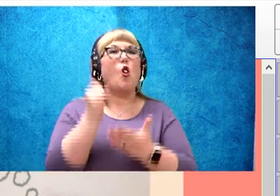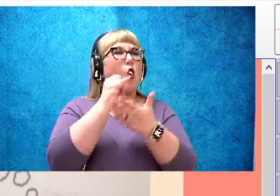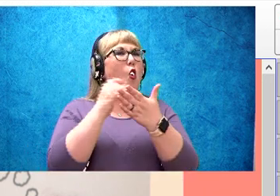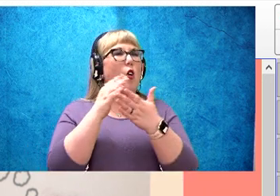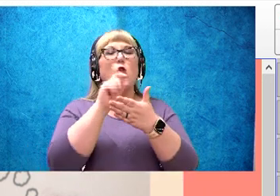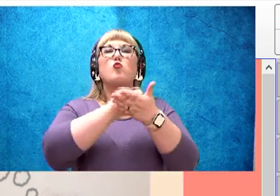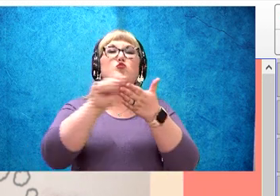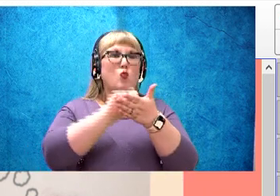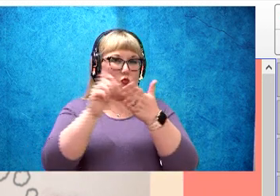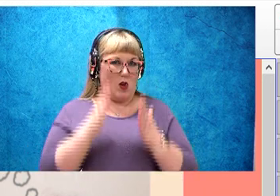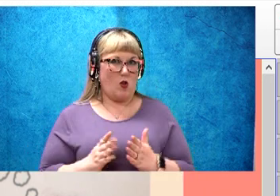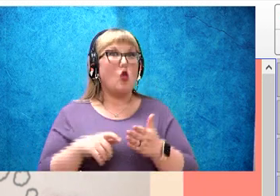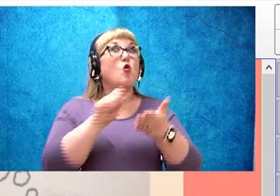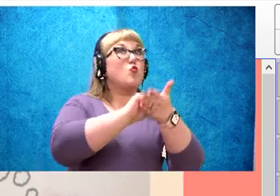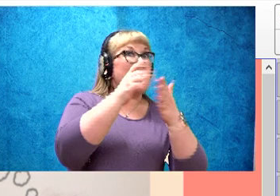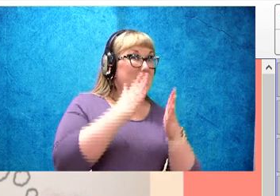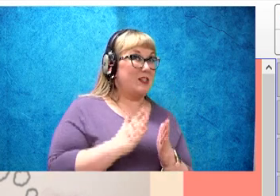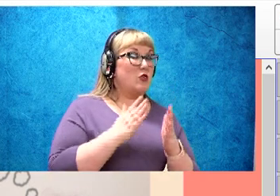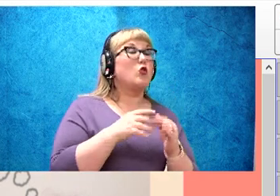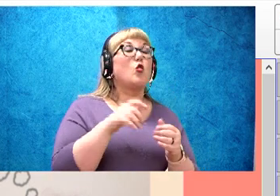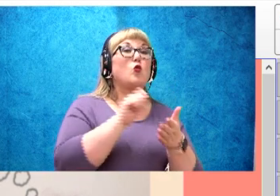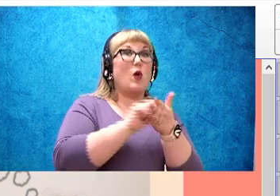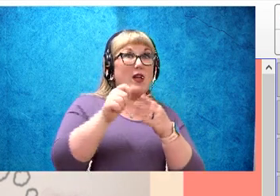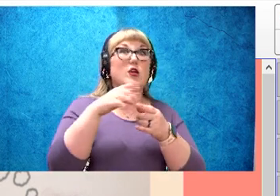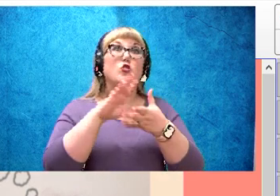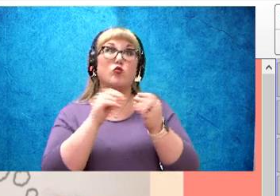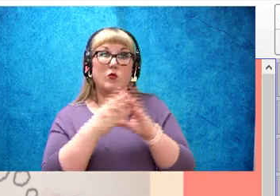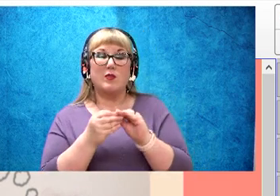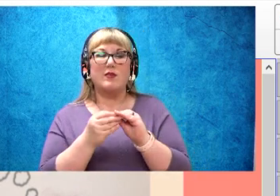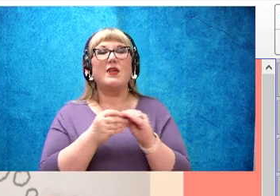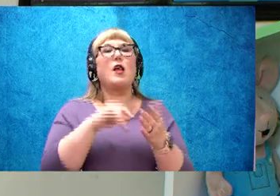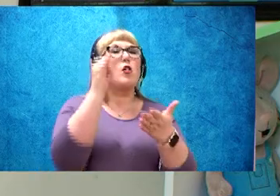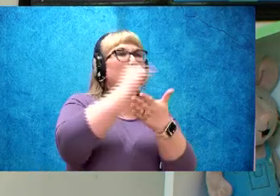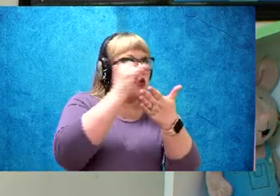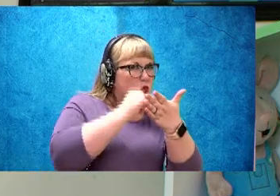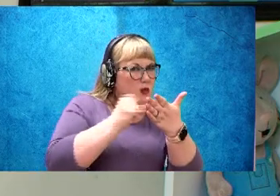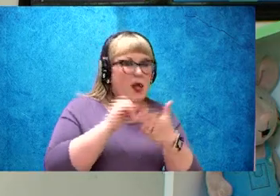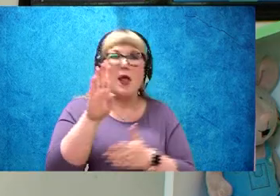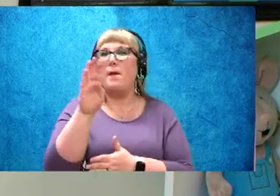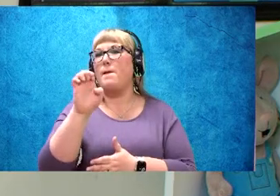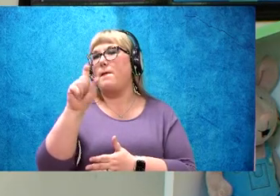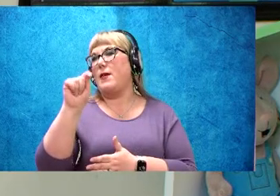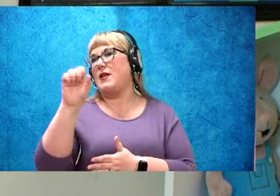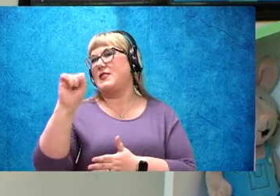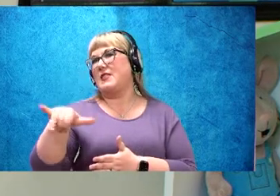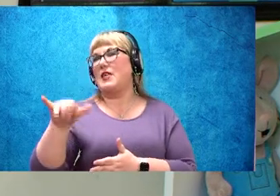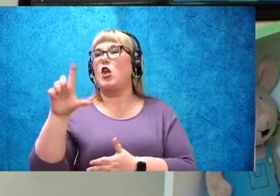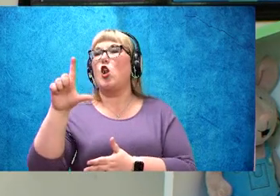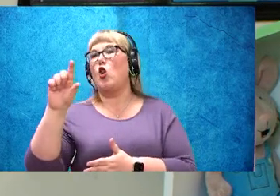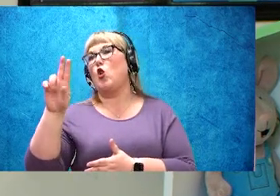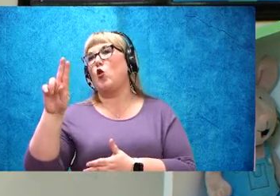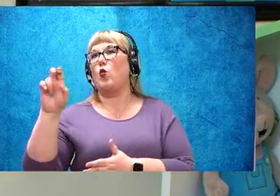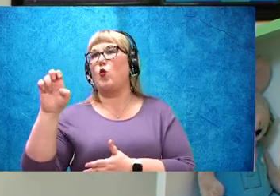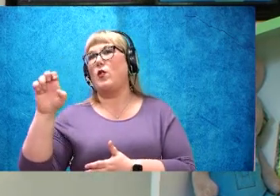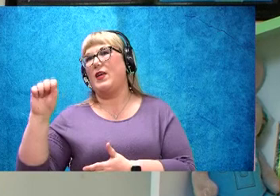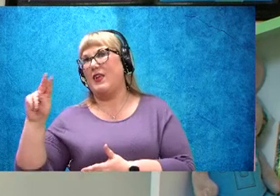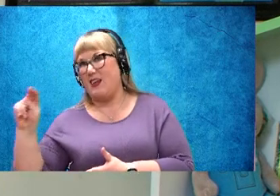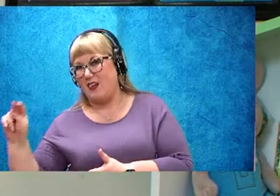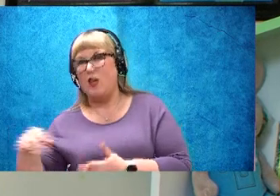or the author writes the story, the pictures are by Betsy Lewin, and that is the person who draws the pictures,